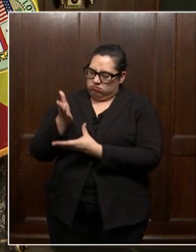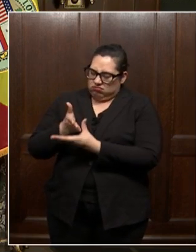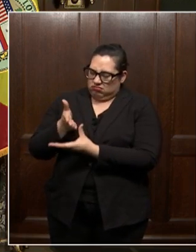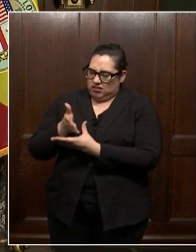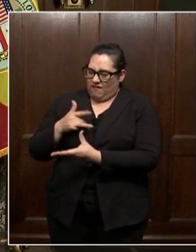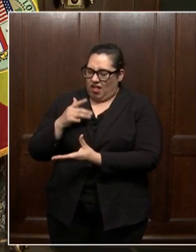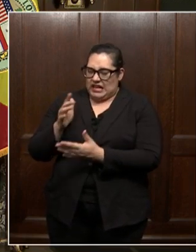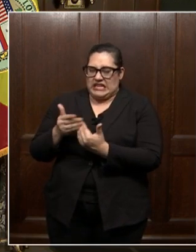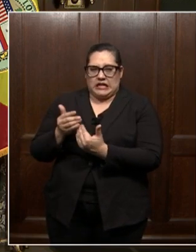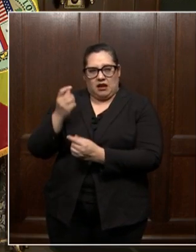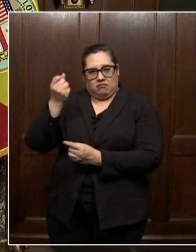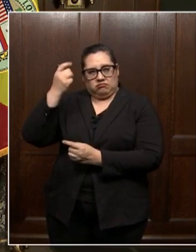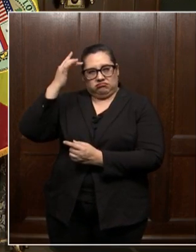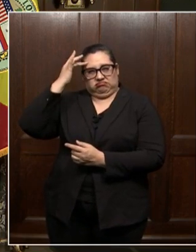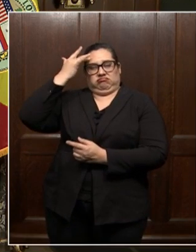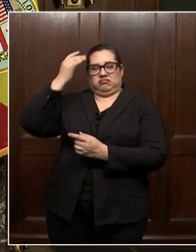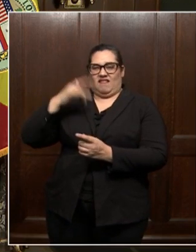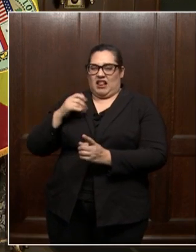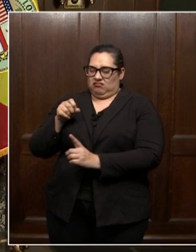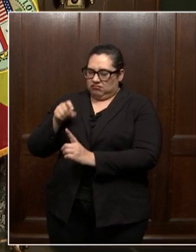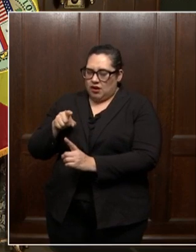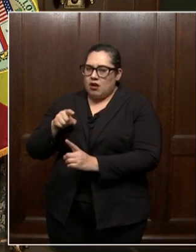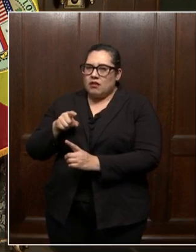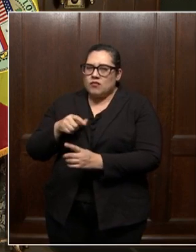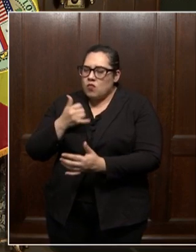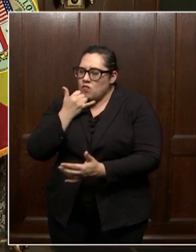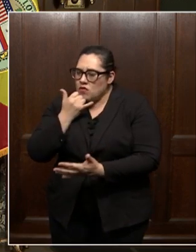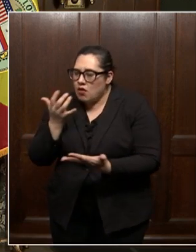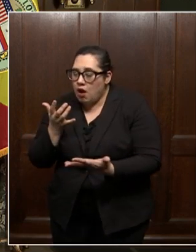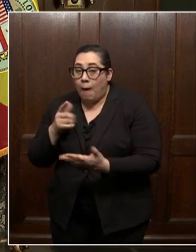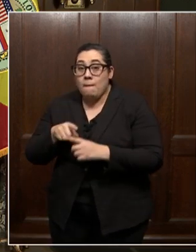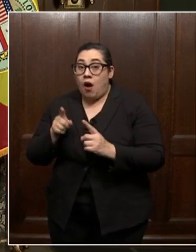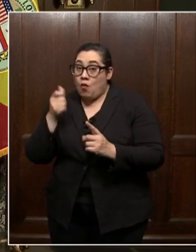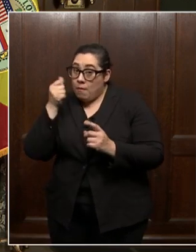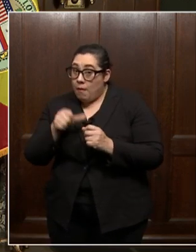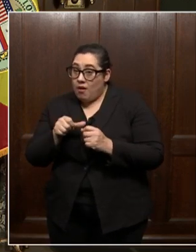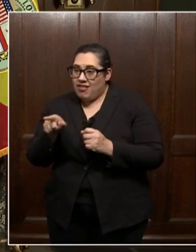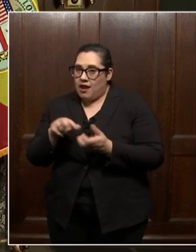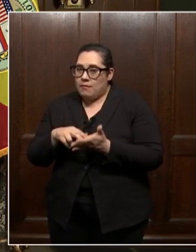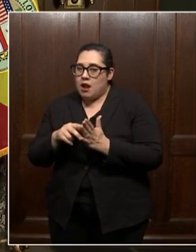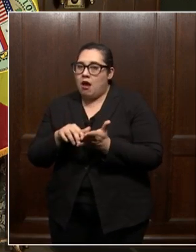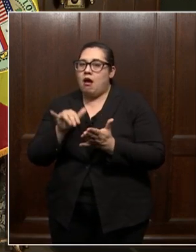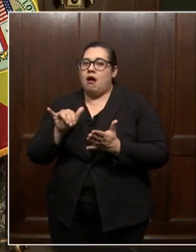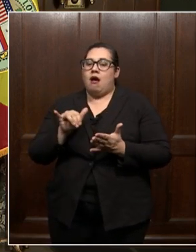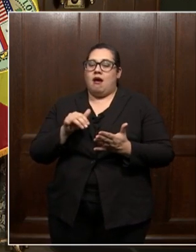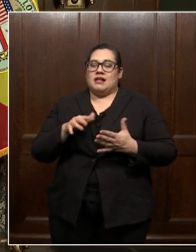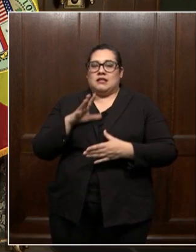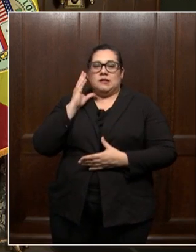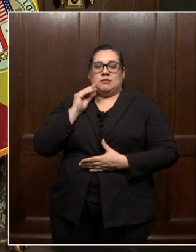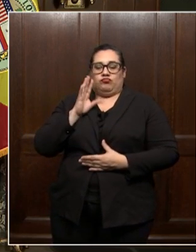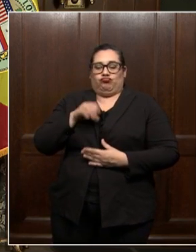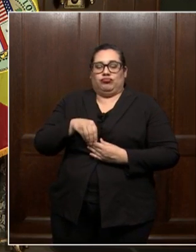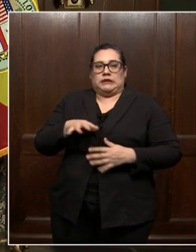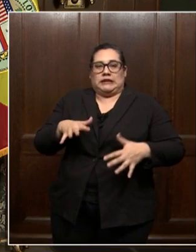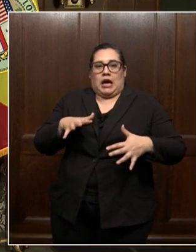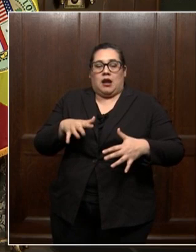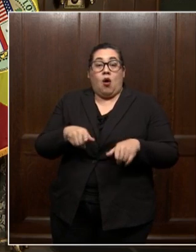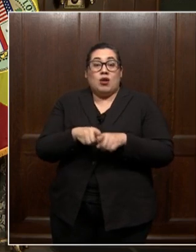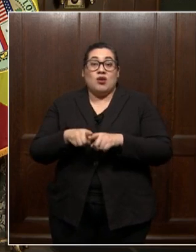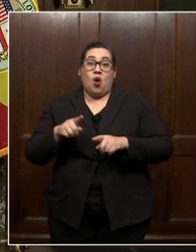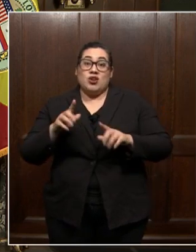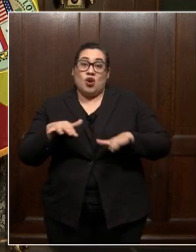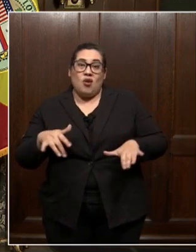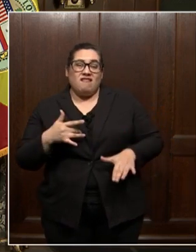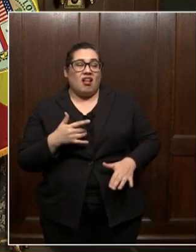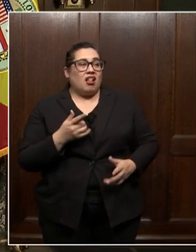what's wrong with you? But remember, this can be a symptom of anxiety. And then with children, sometimes they report, mom,